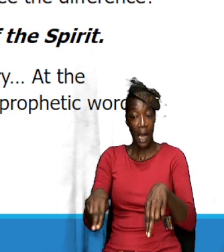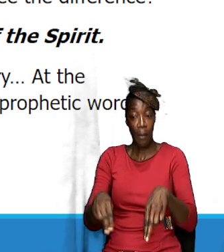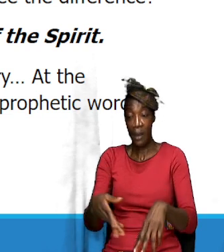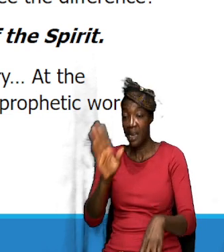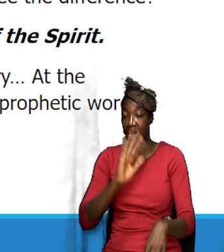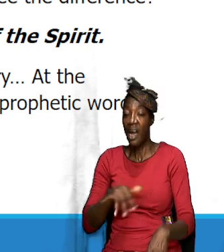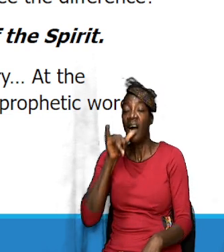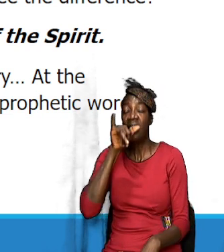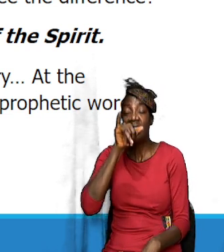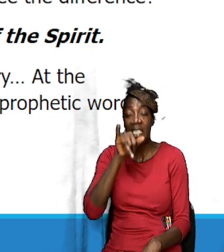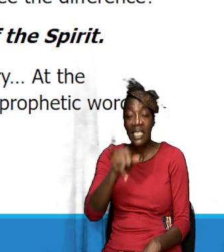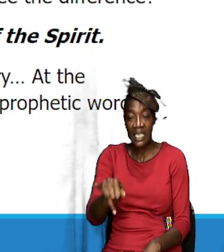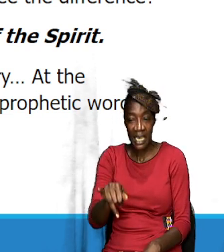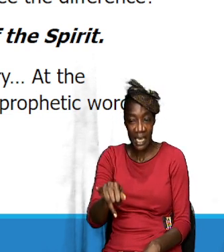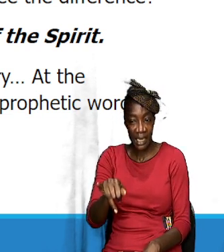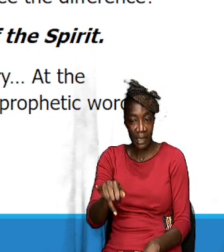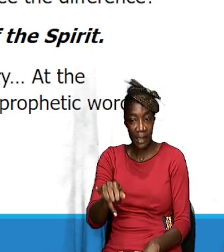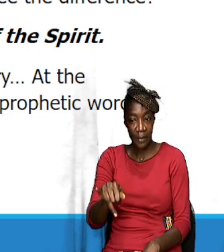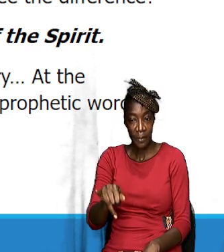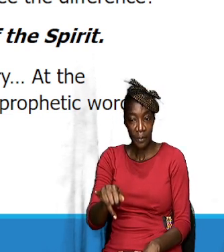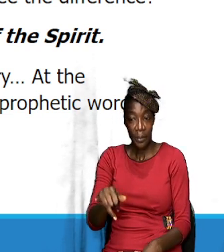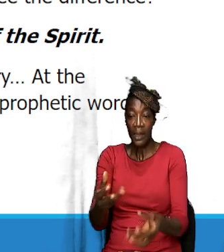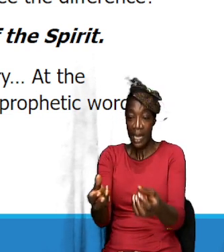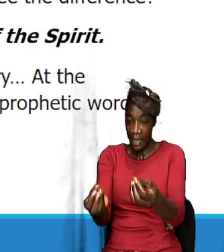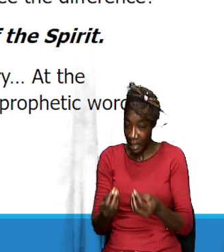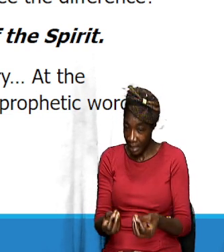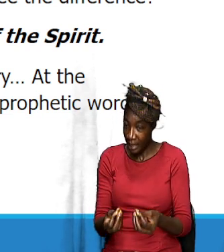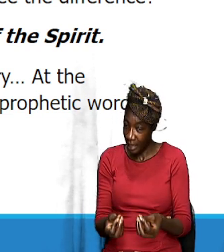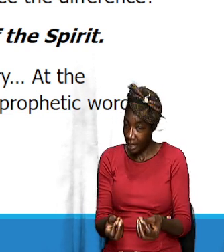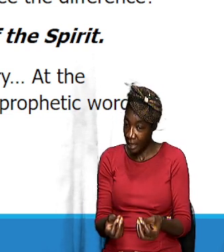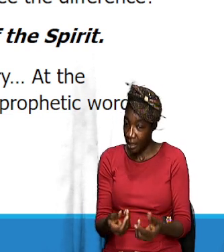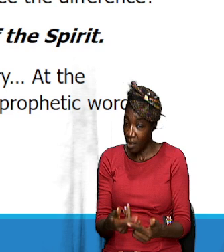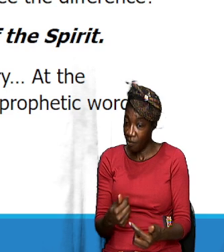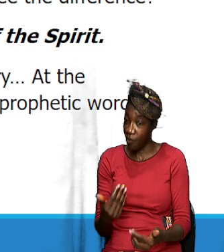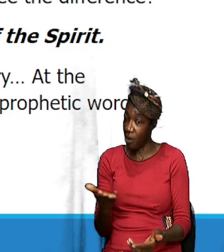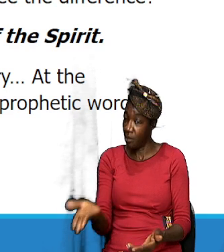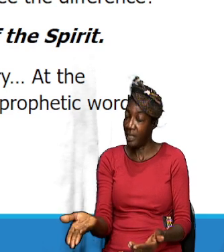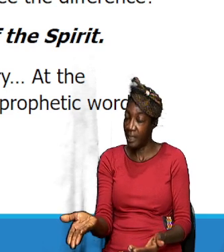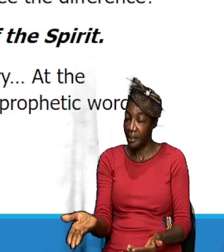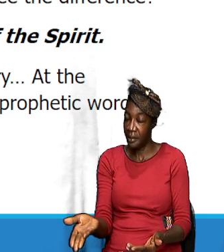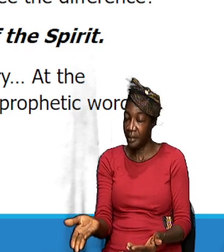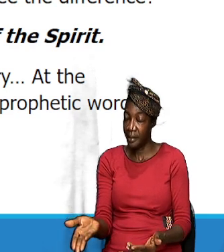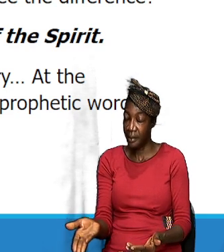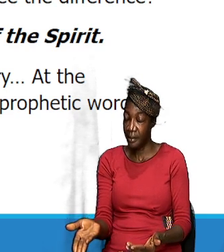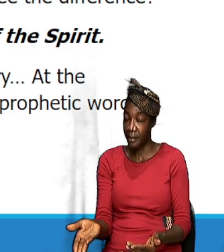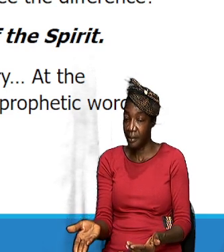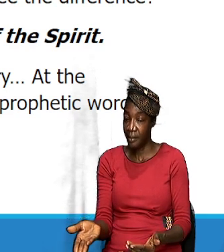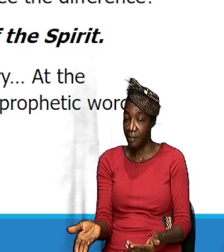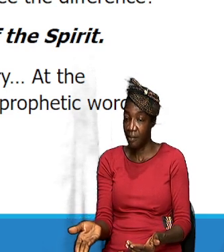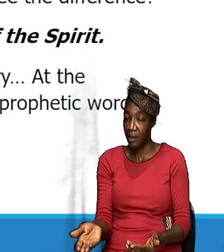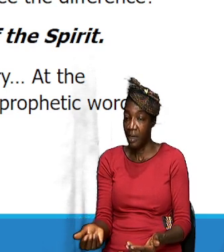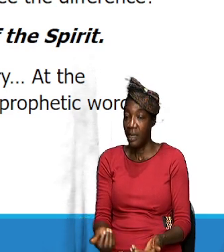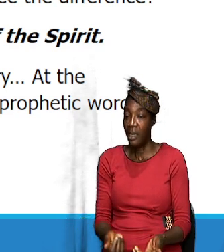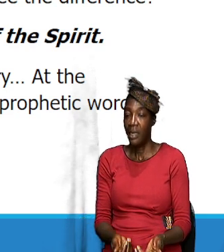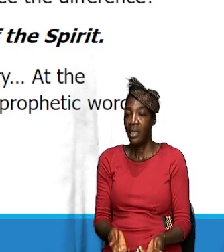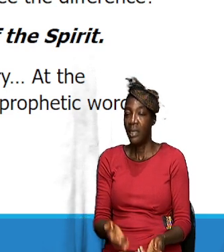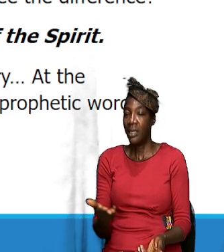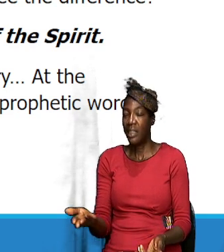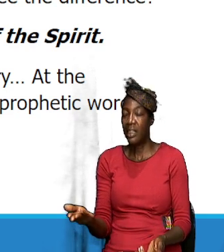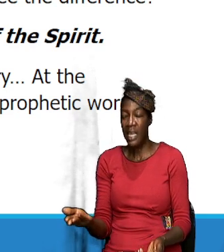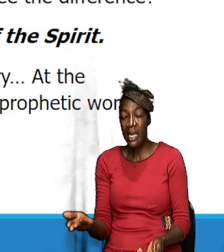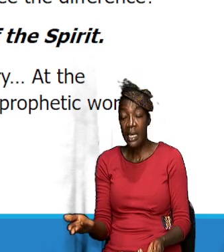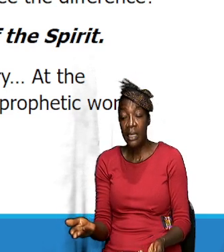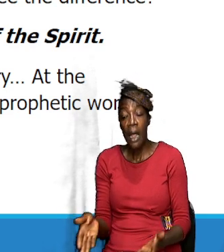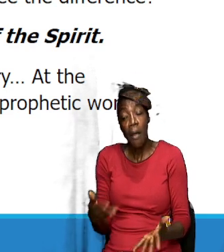God will still, you will still benefit from it. But I believe that the benefit might be exponentially